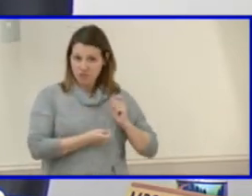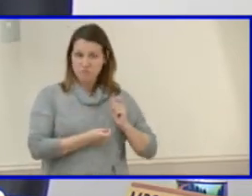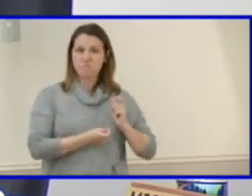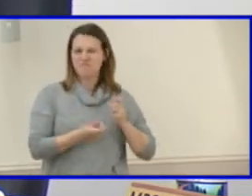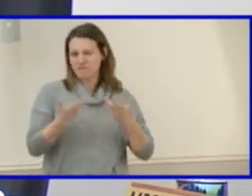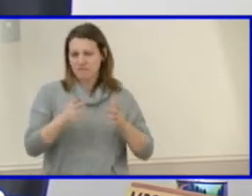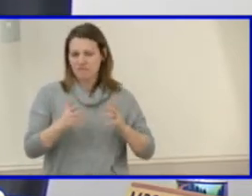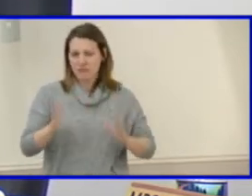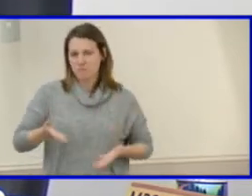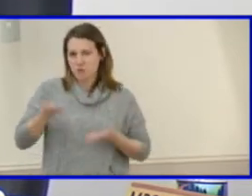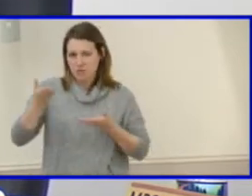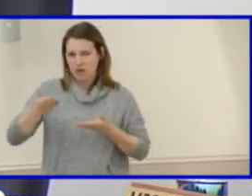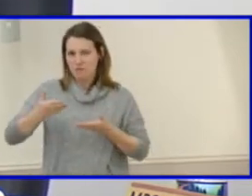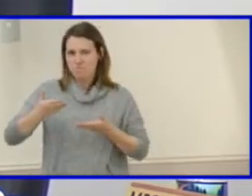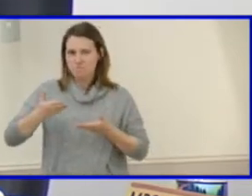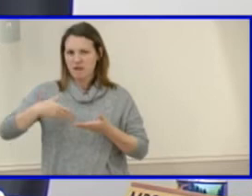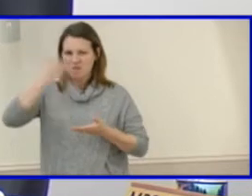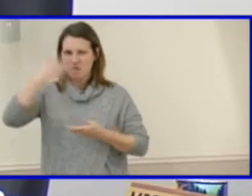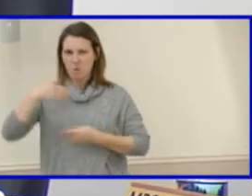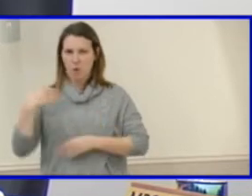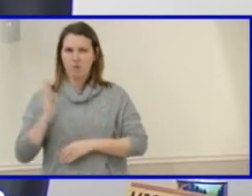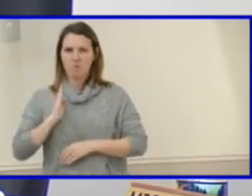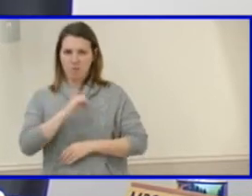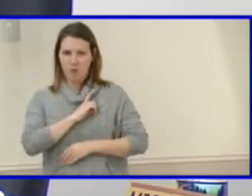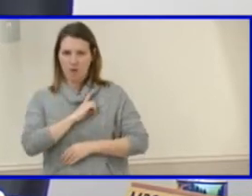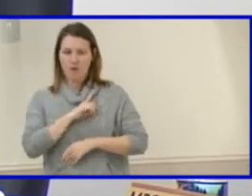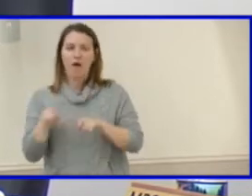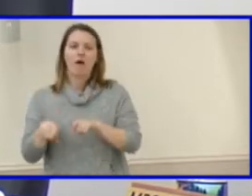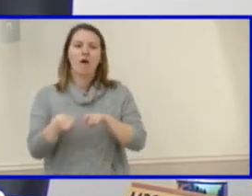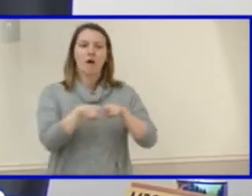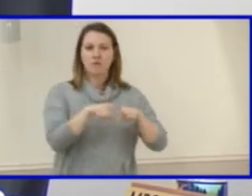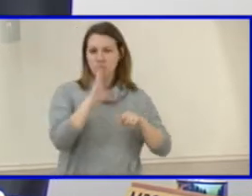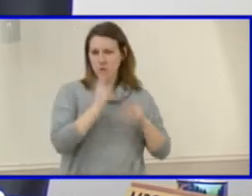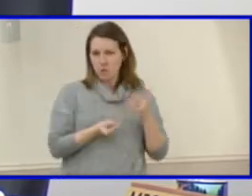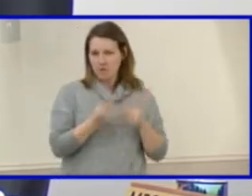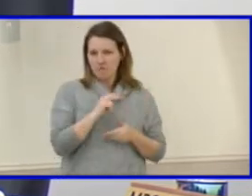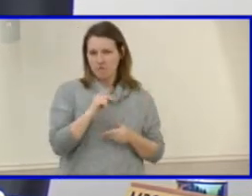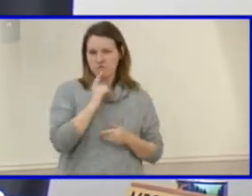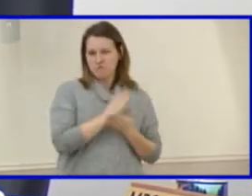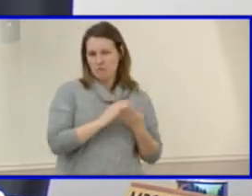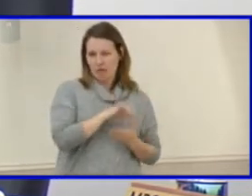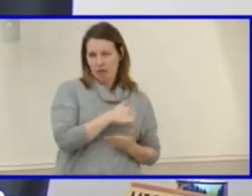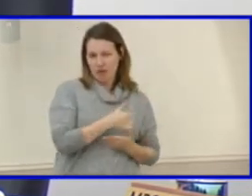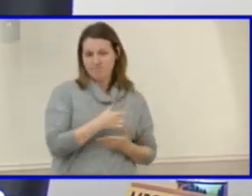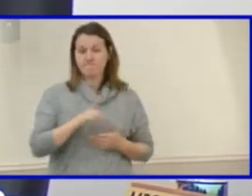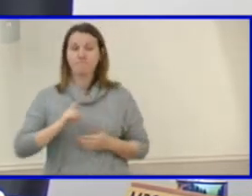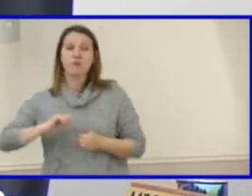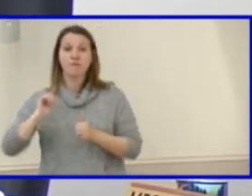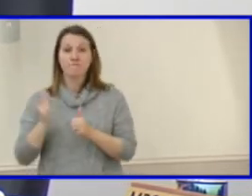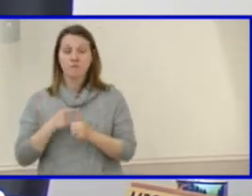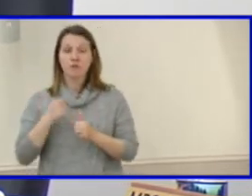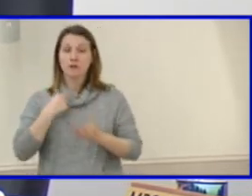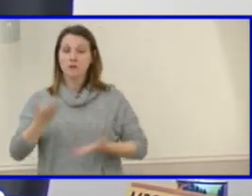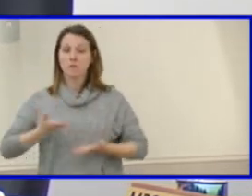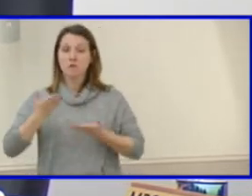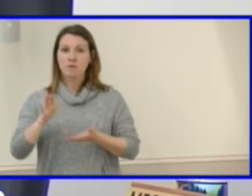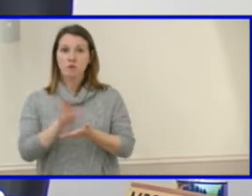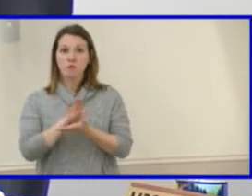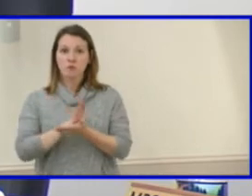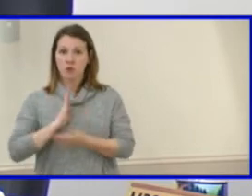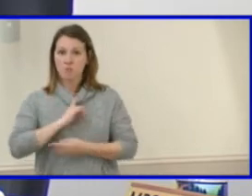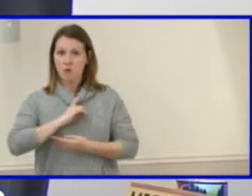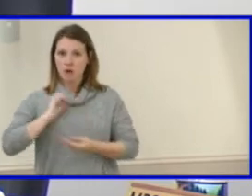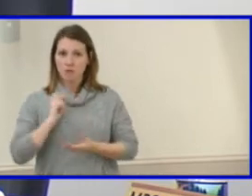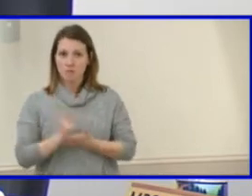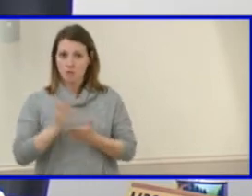the board and then provide an opportunity to review some potential revisions on others. So for the first item, I'm recommending that the school board approve